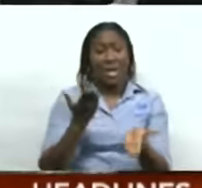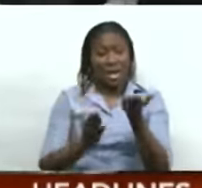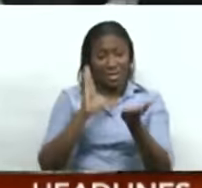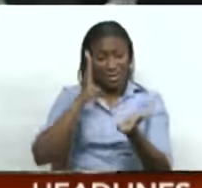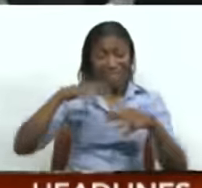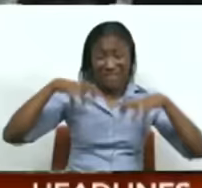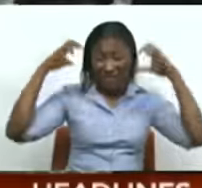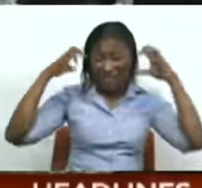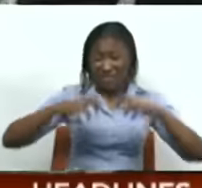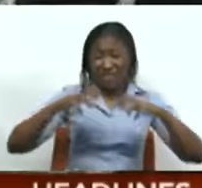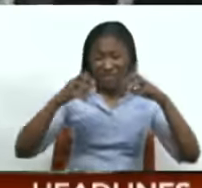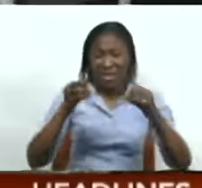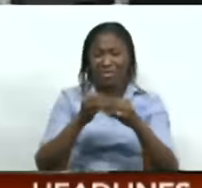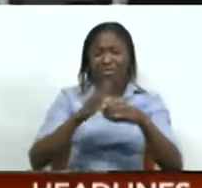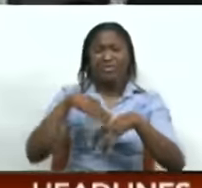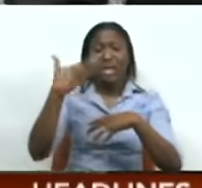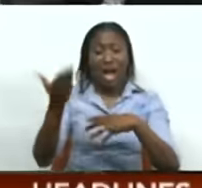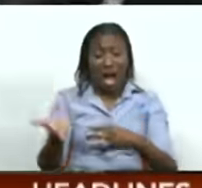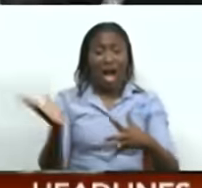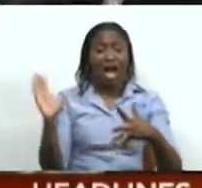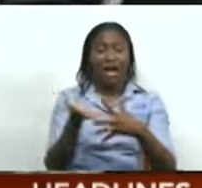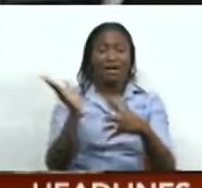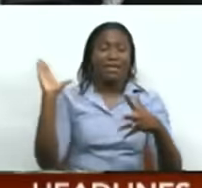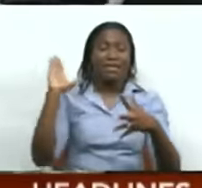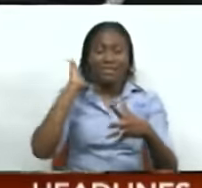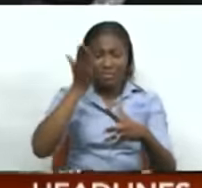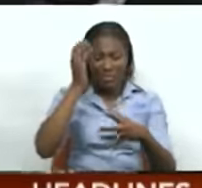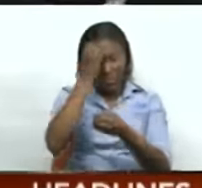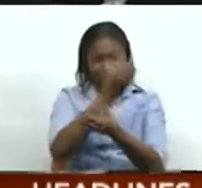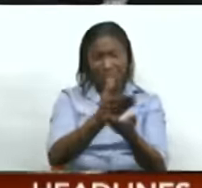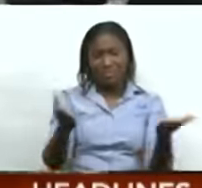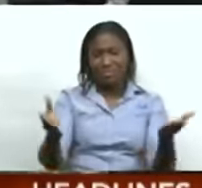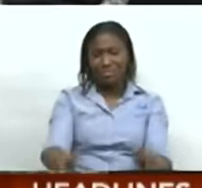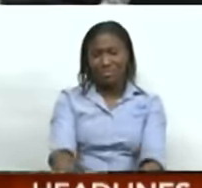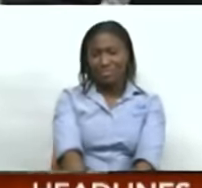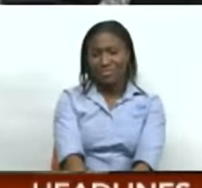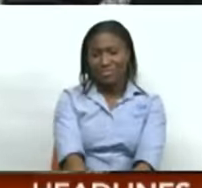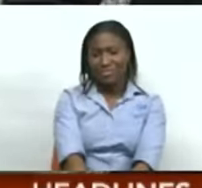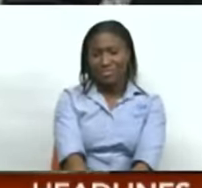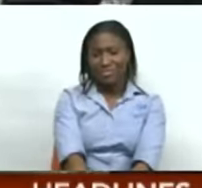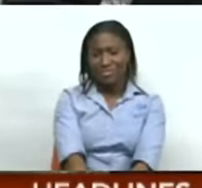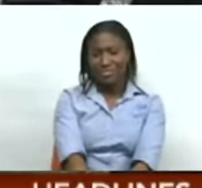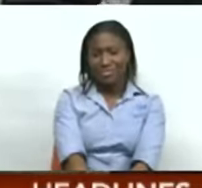heavy rainfall. I'll have the details on how much rain exactly we're expecting just after the break.